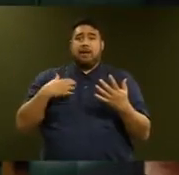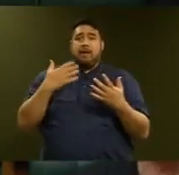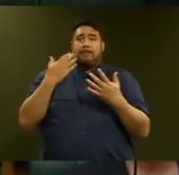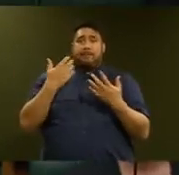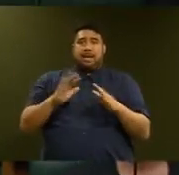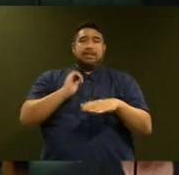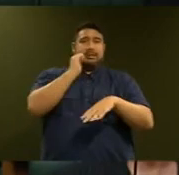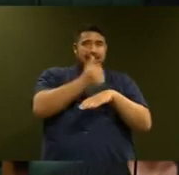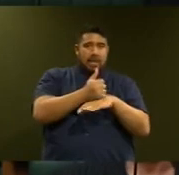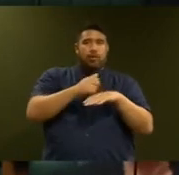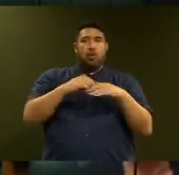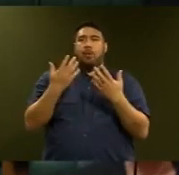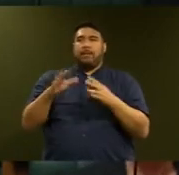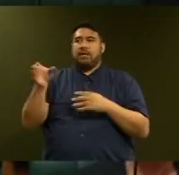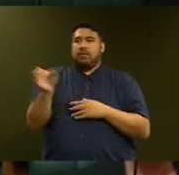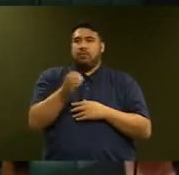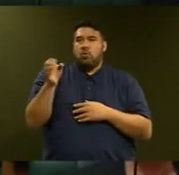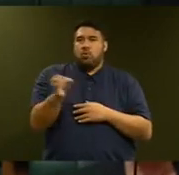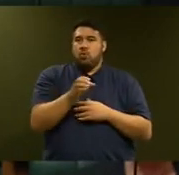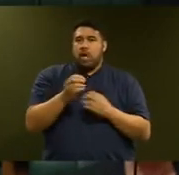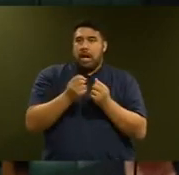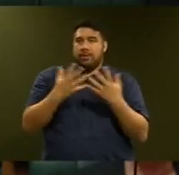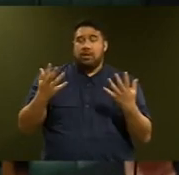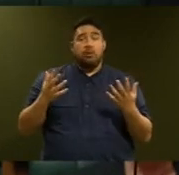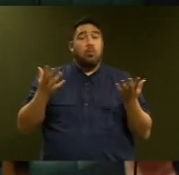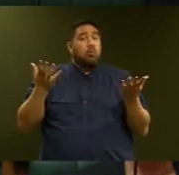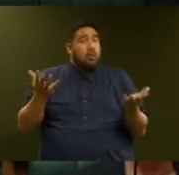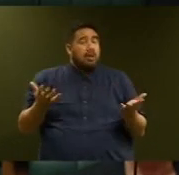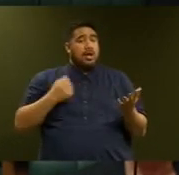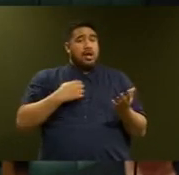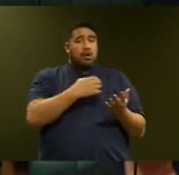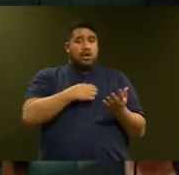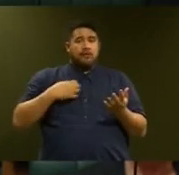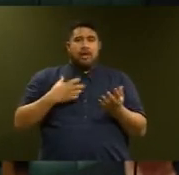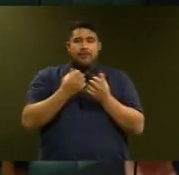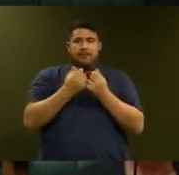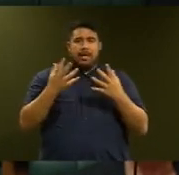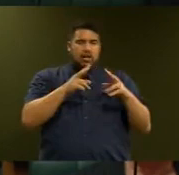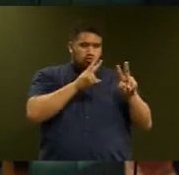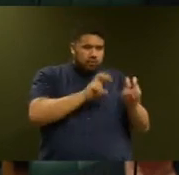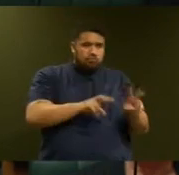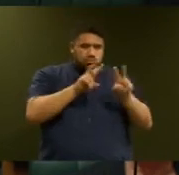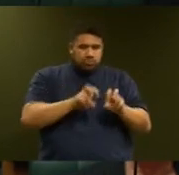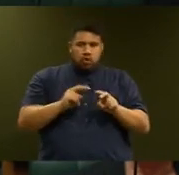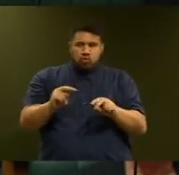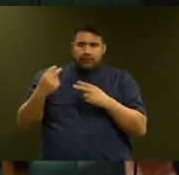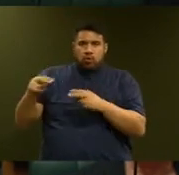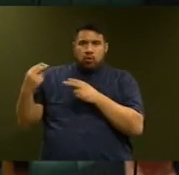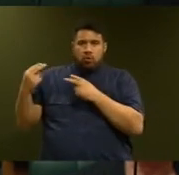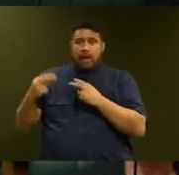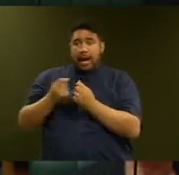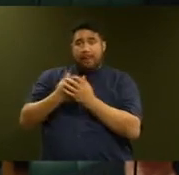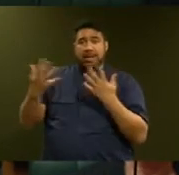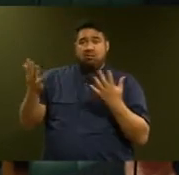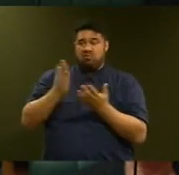on behalf of the Prime Minister, the number of reviews being undertaken by the Government at this point in our time is very similar to the number